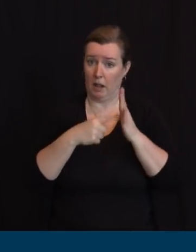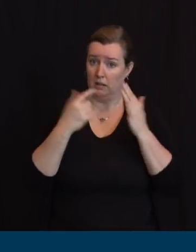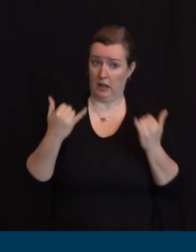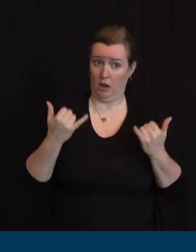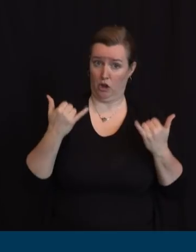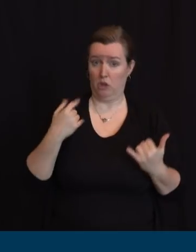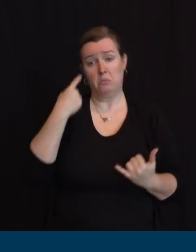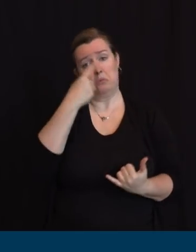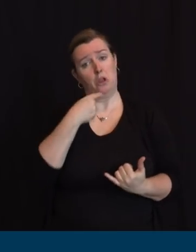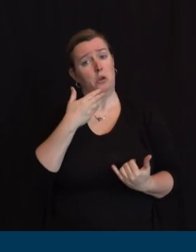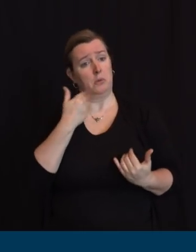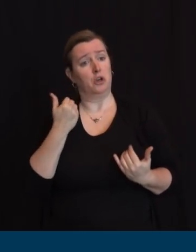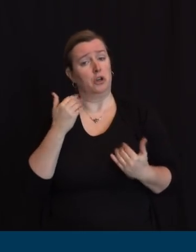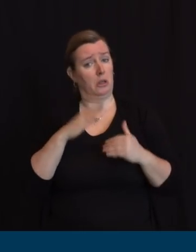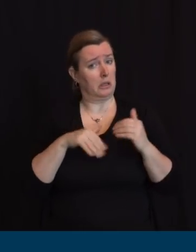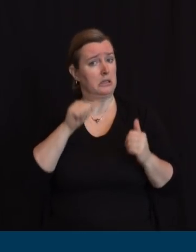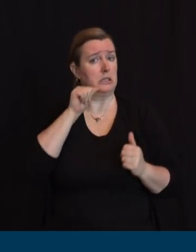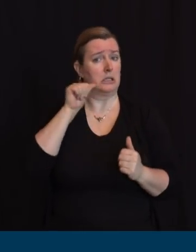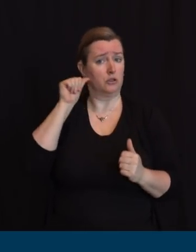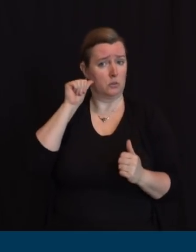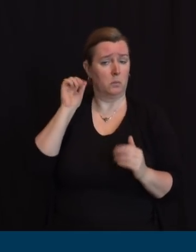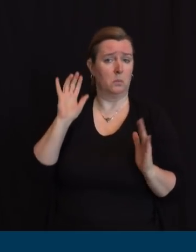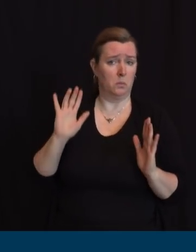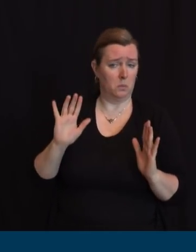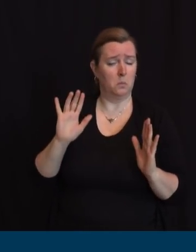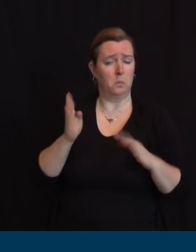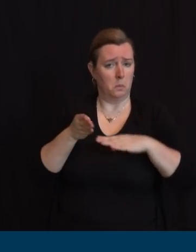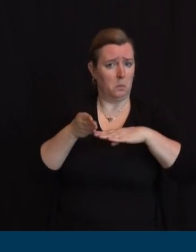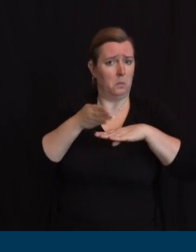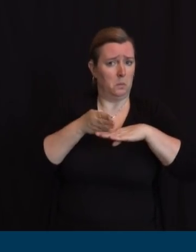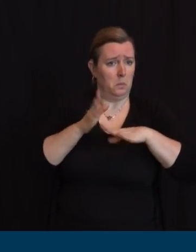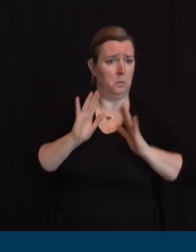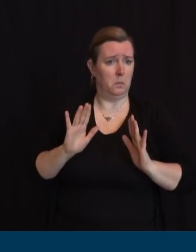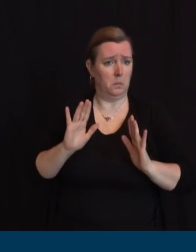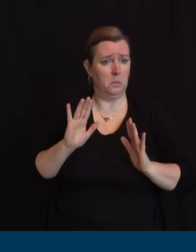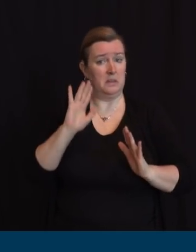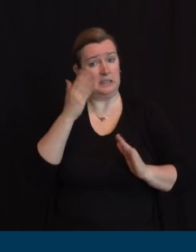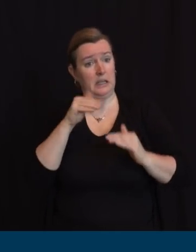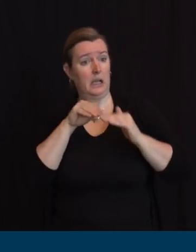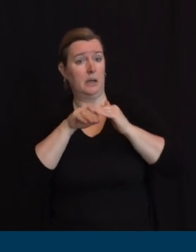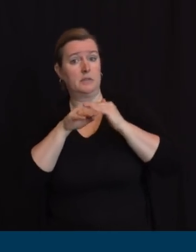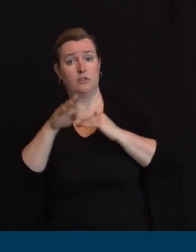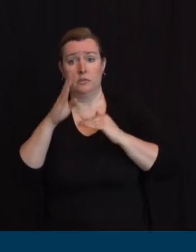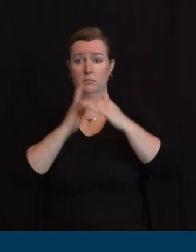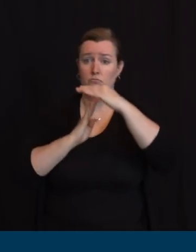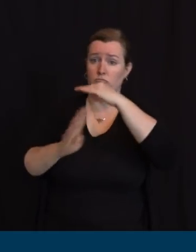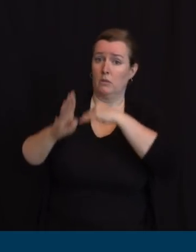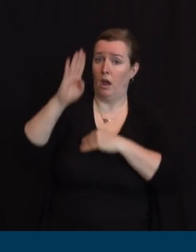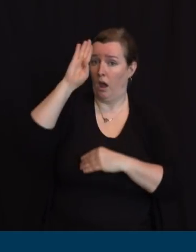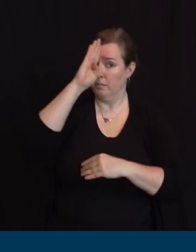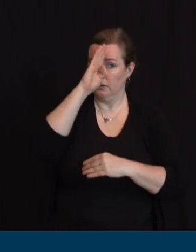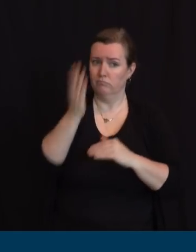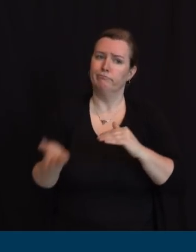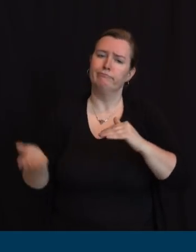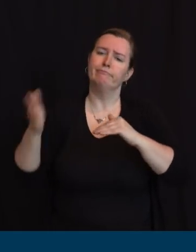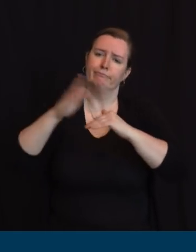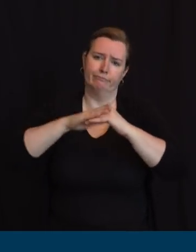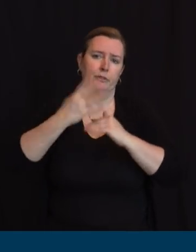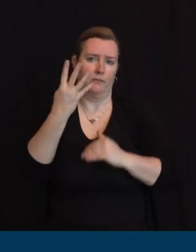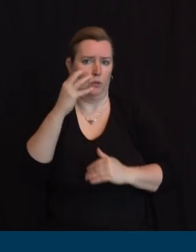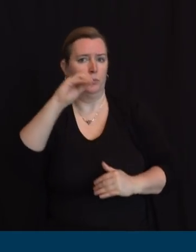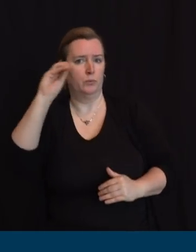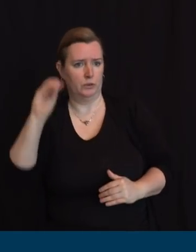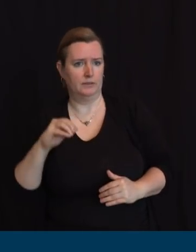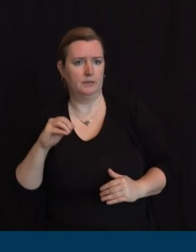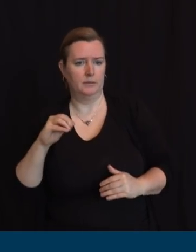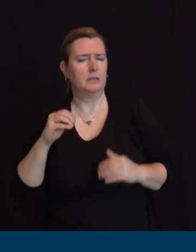our admissions to the hospital increased by 4%. They look at the doubling time and